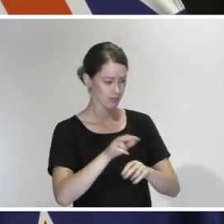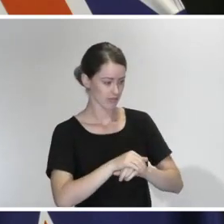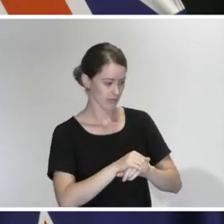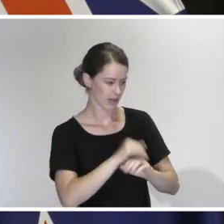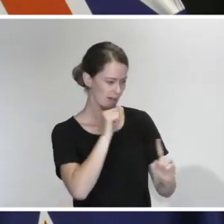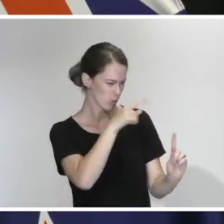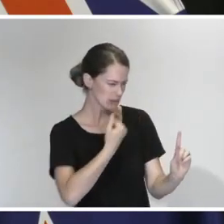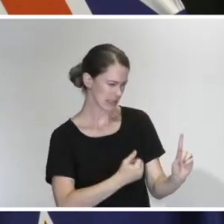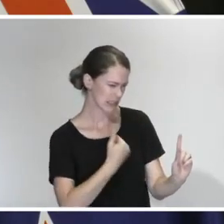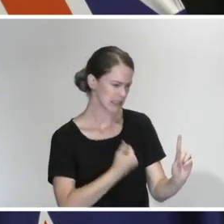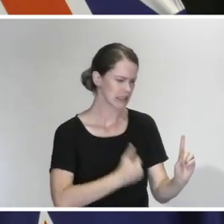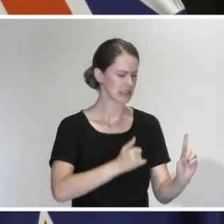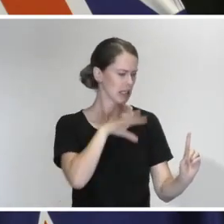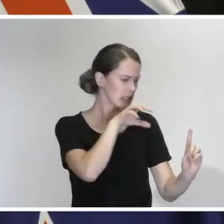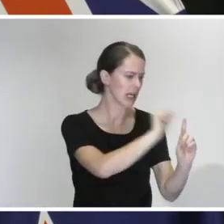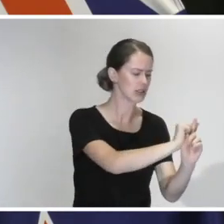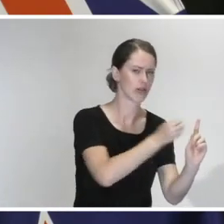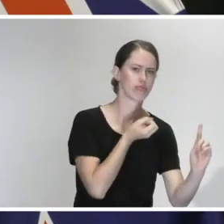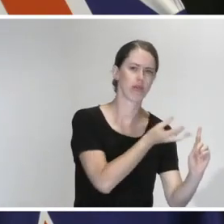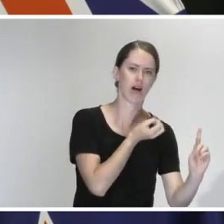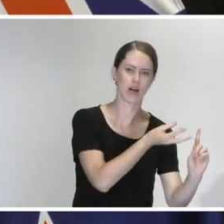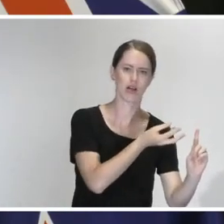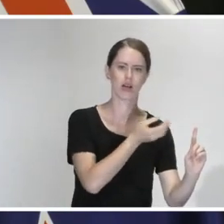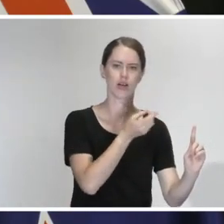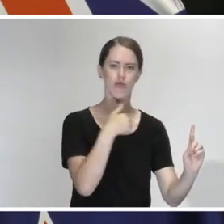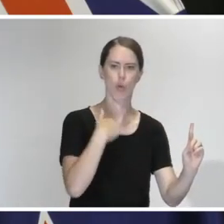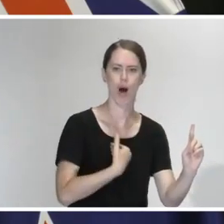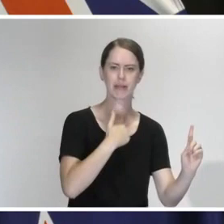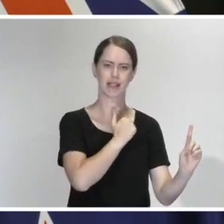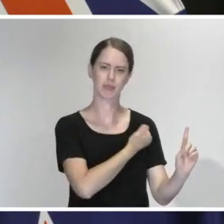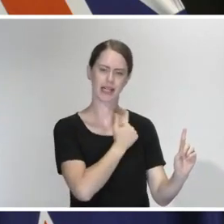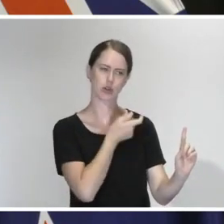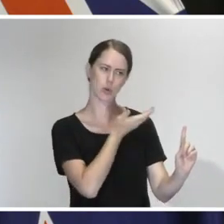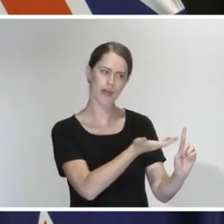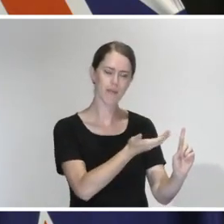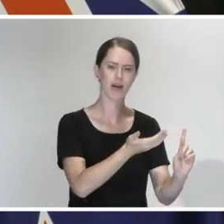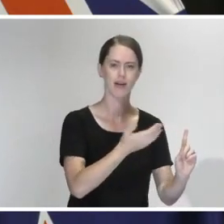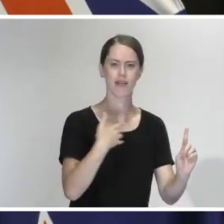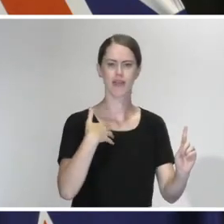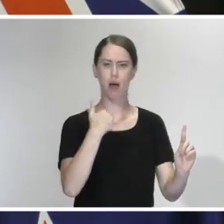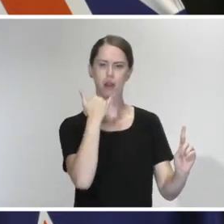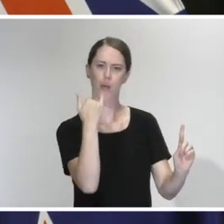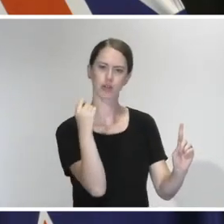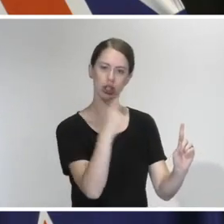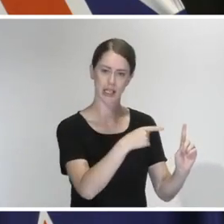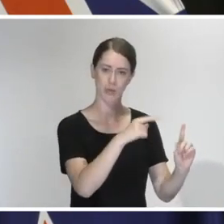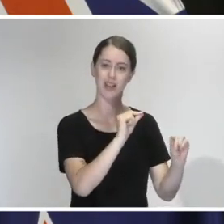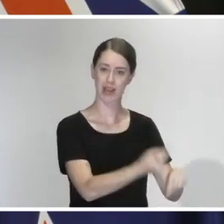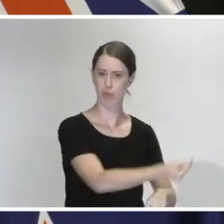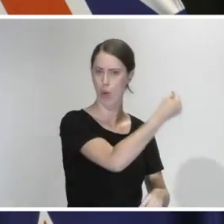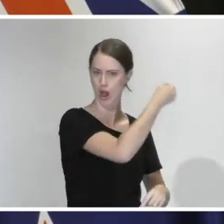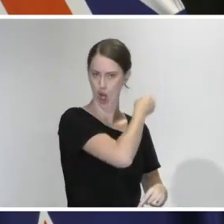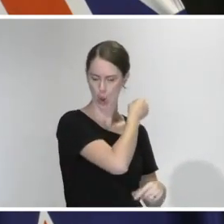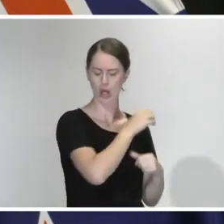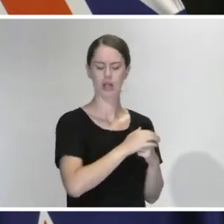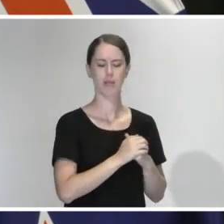symptomatic individuals, that we were giving the full requirements and expectations of them, that health line we're checking. So we had measures in